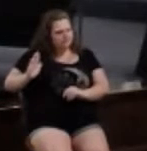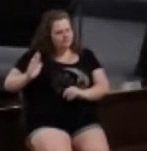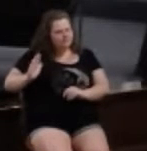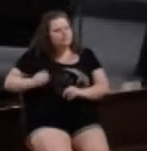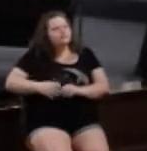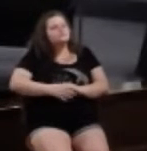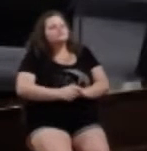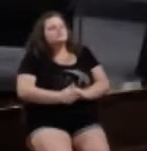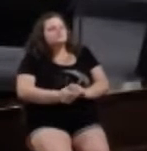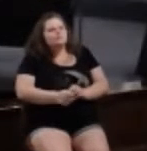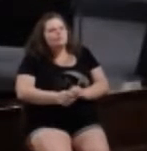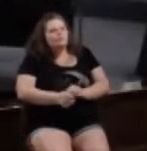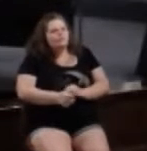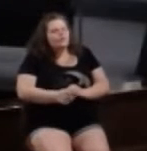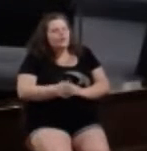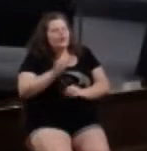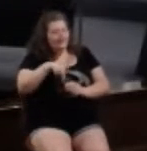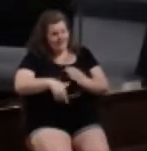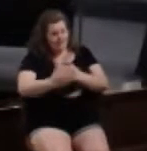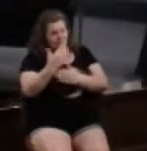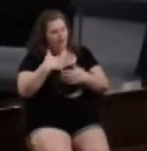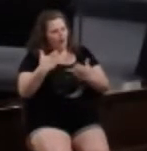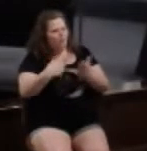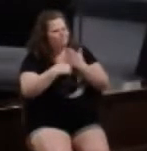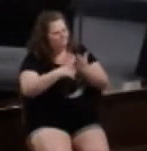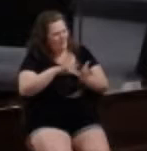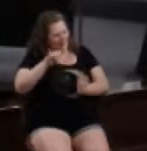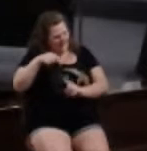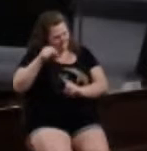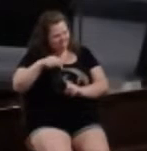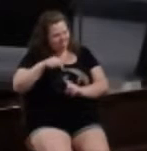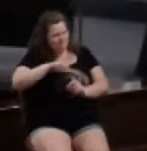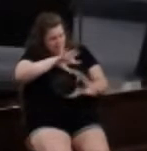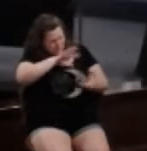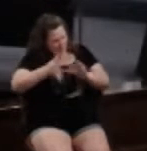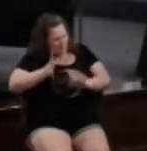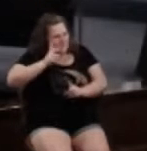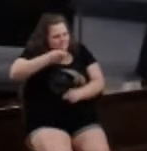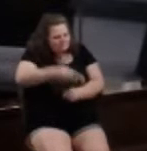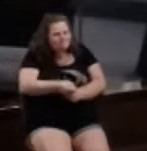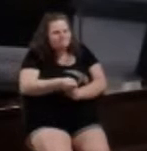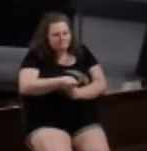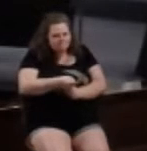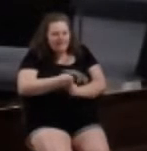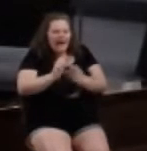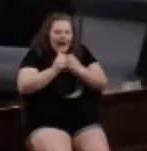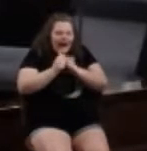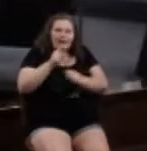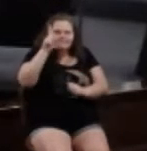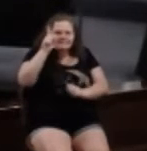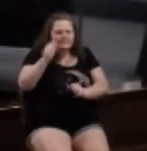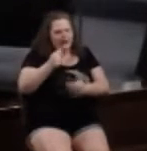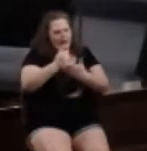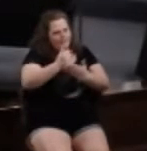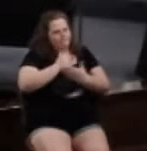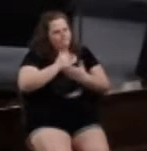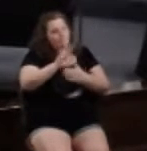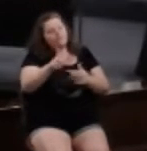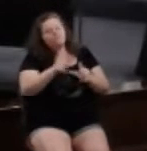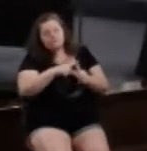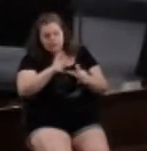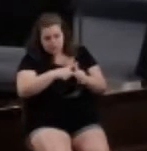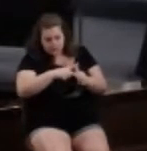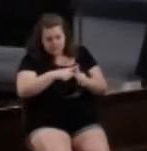and this morning that's what I want to talk about I want to talk about the storms that are coming and how God can get us through it but first